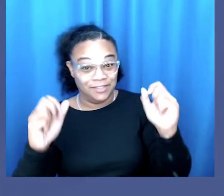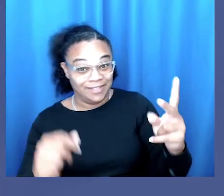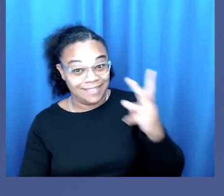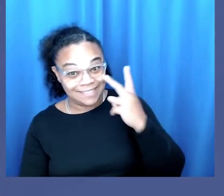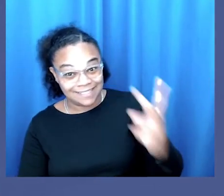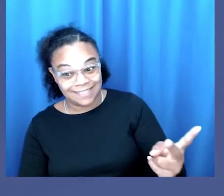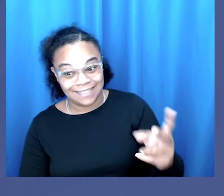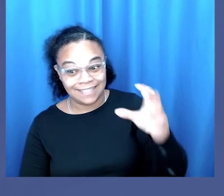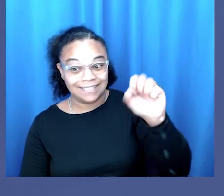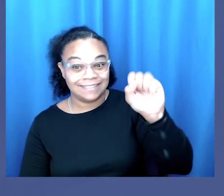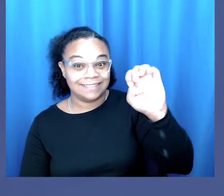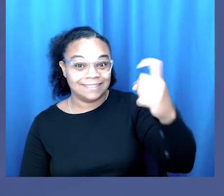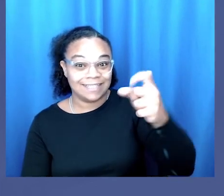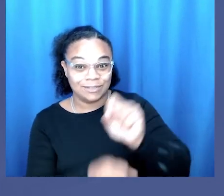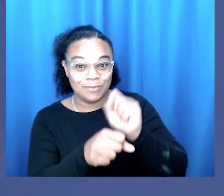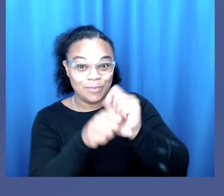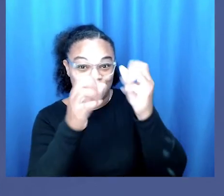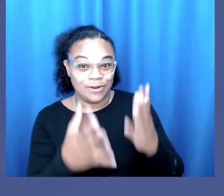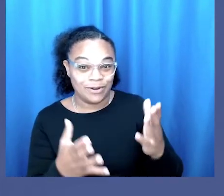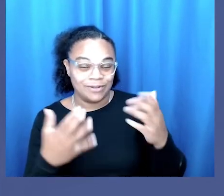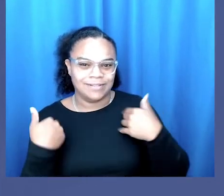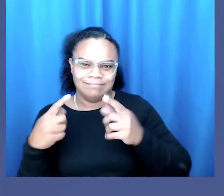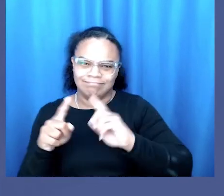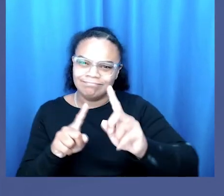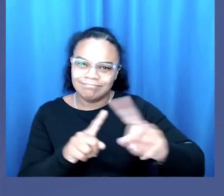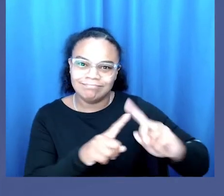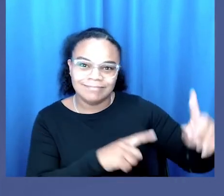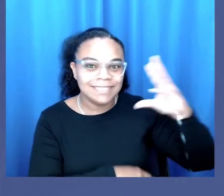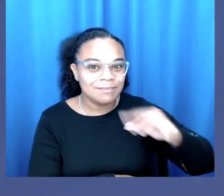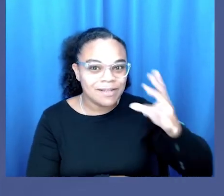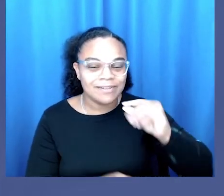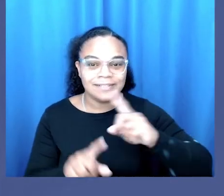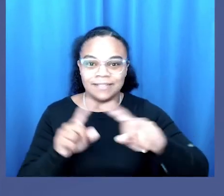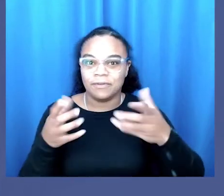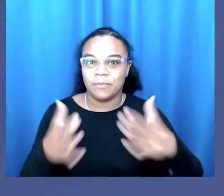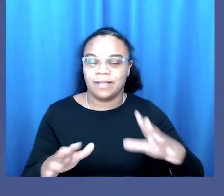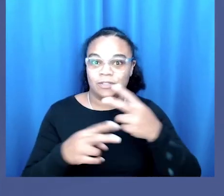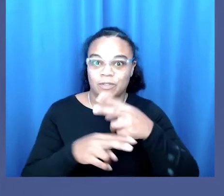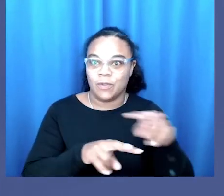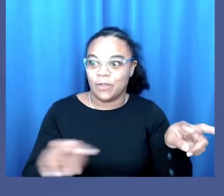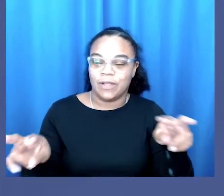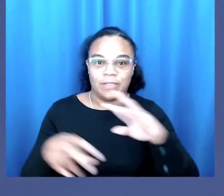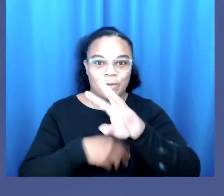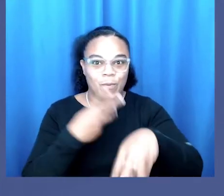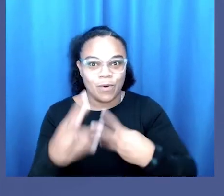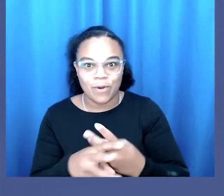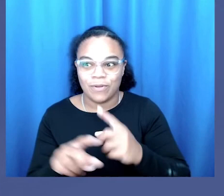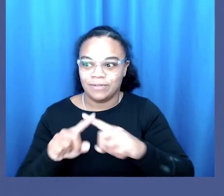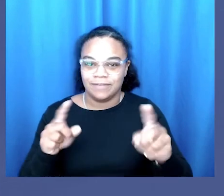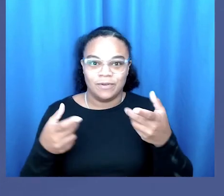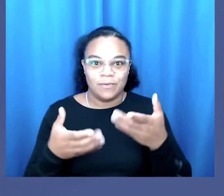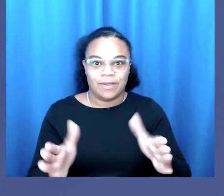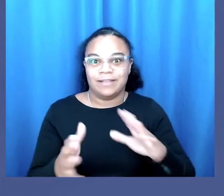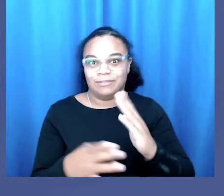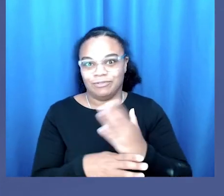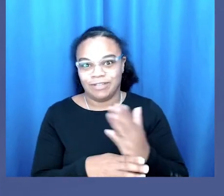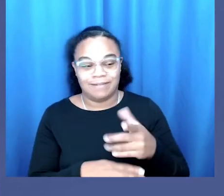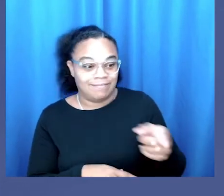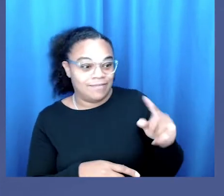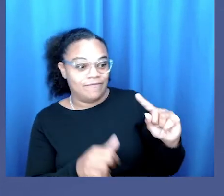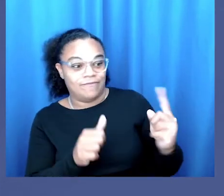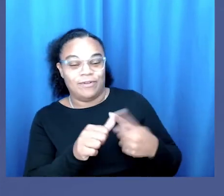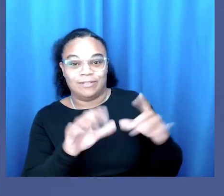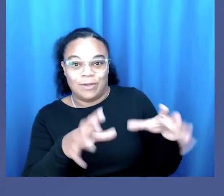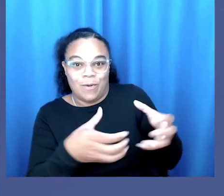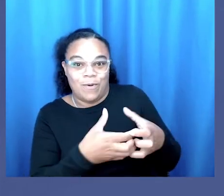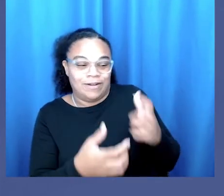So as you can see sex workers have a lot of different experiences and a lot of different ways of looking at the world and a lot to share. So this was the first cohort